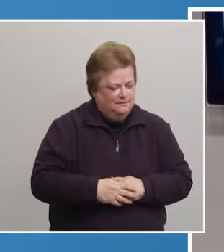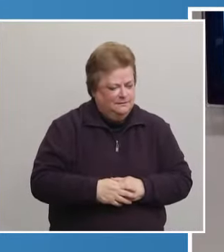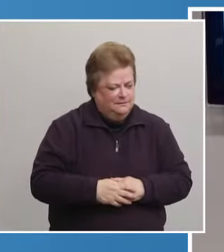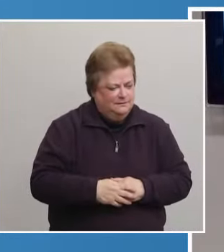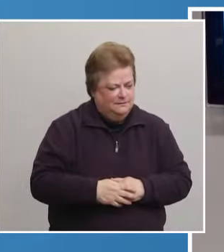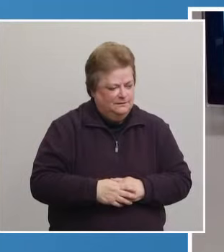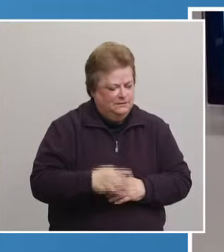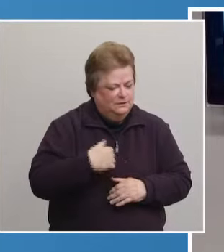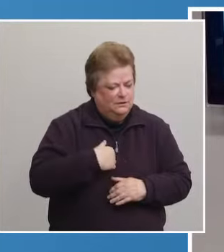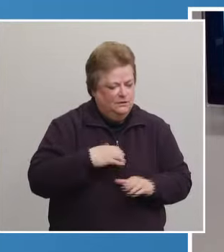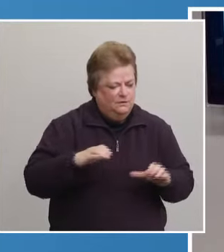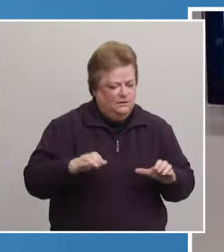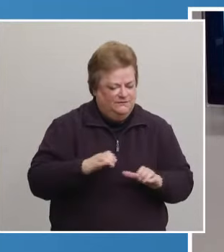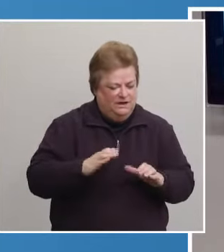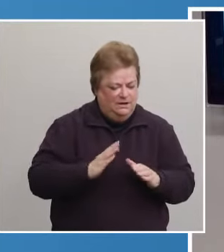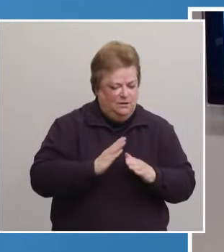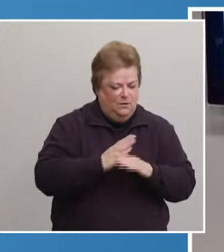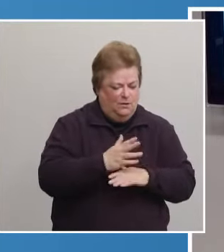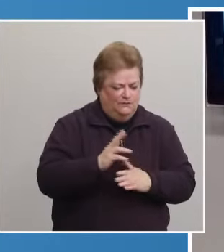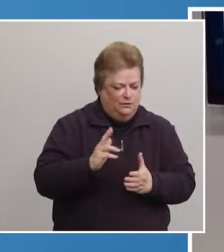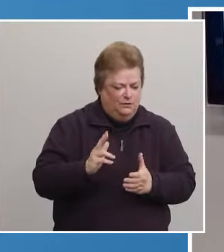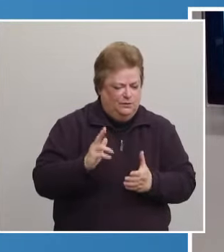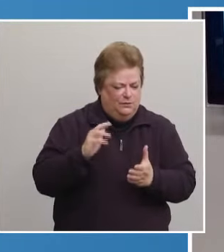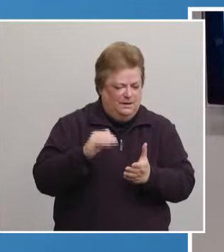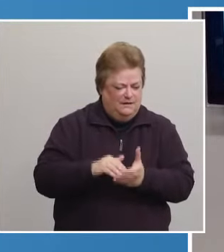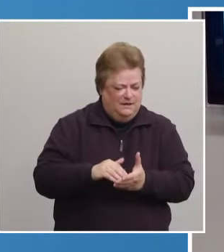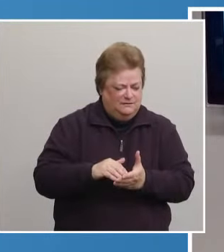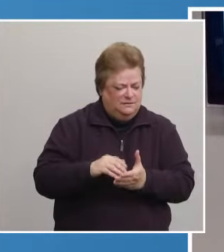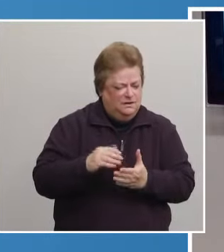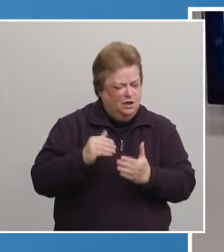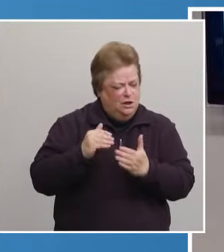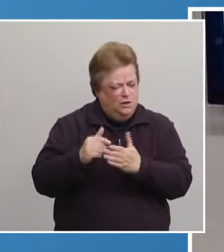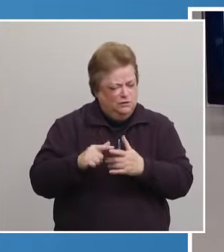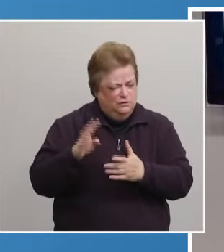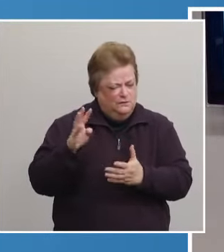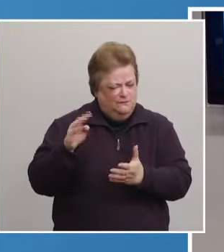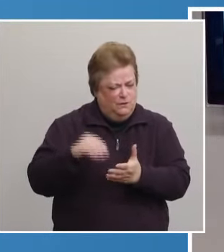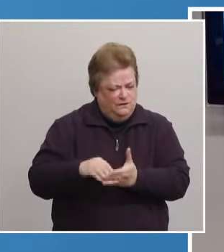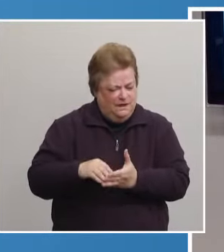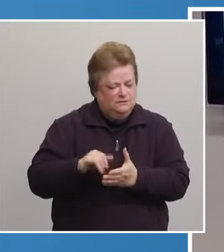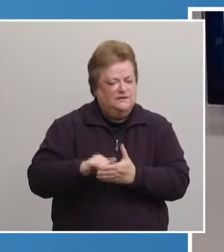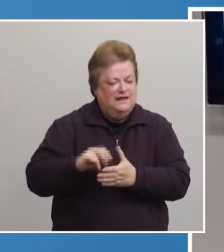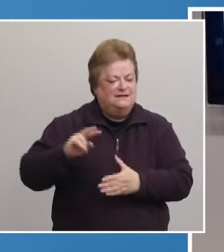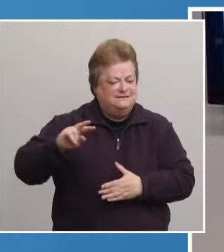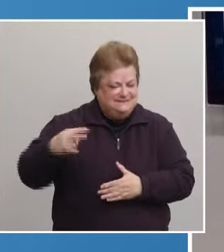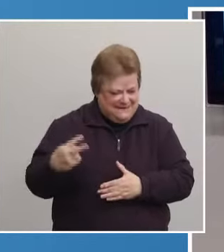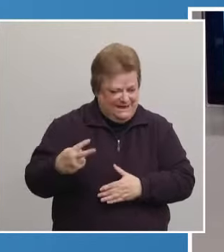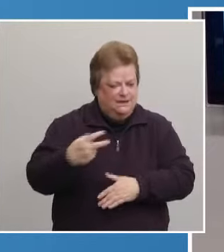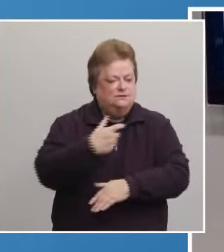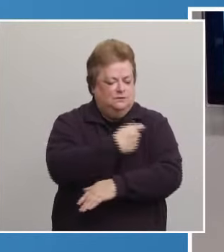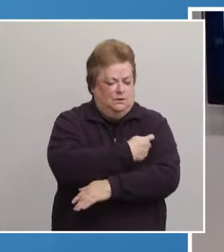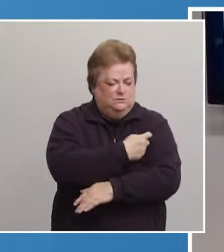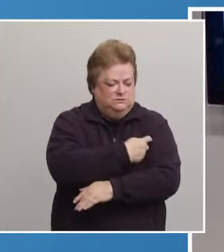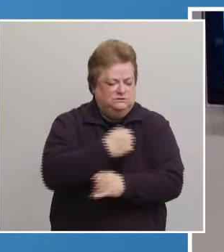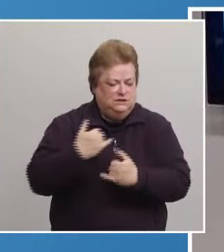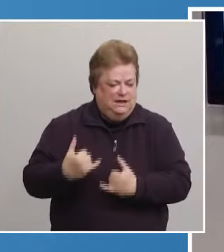3 We've done over 3,000, some probably close to 4,000 that are second doses, Matt.